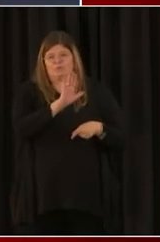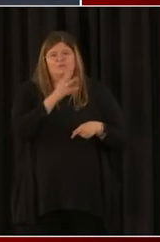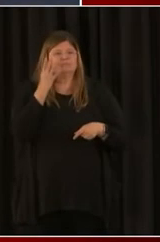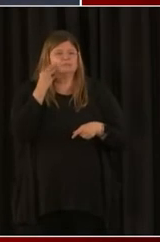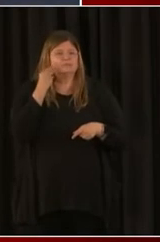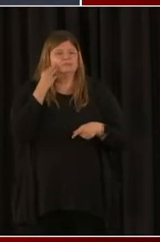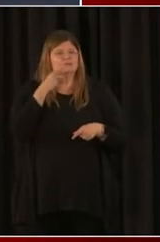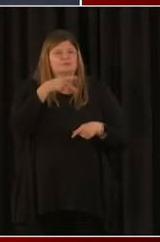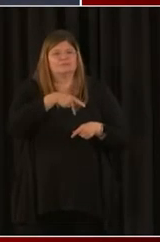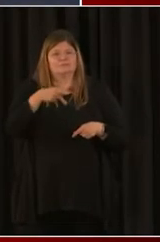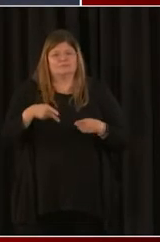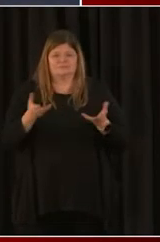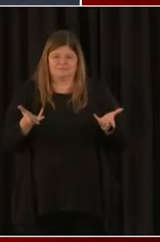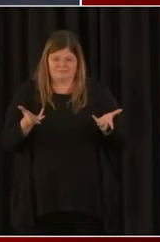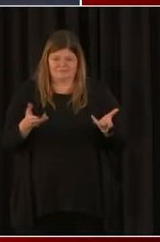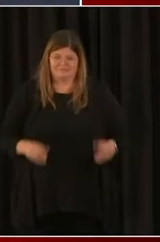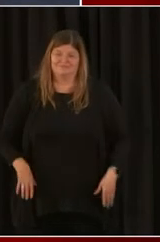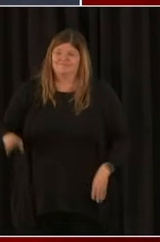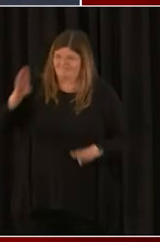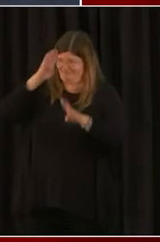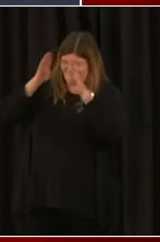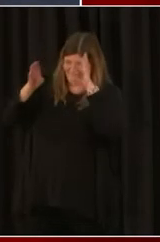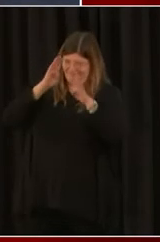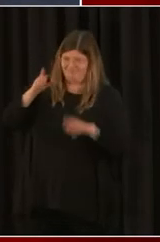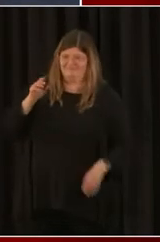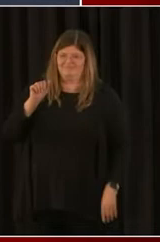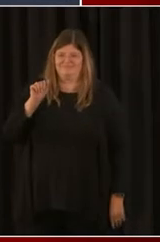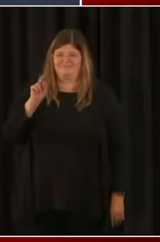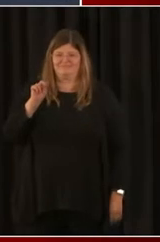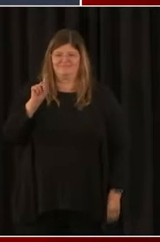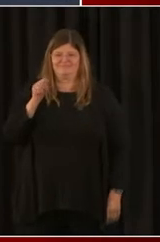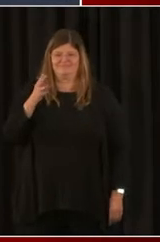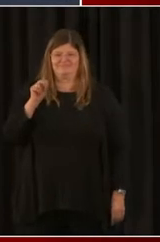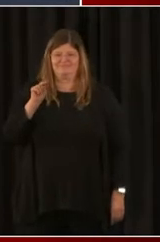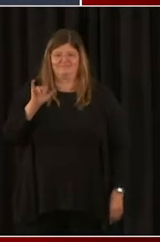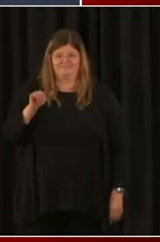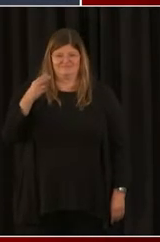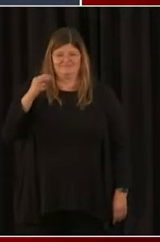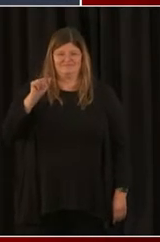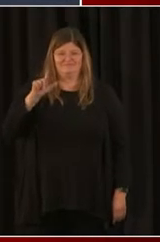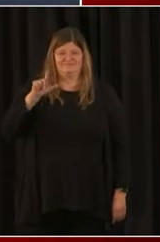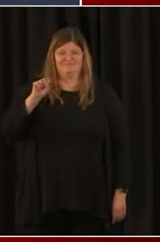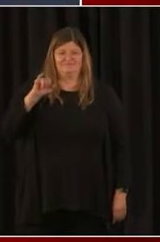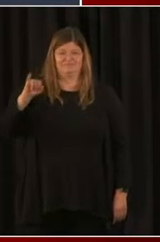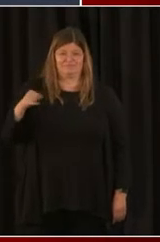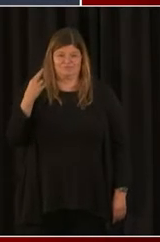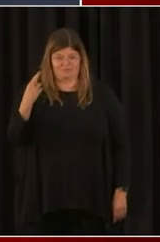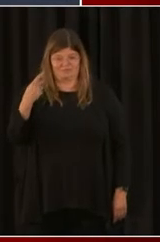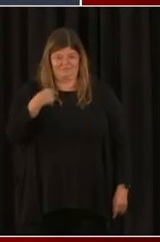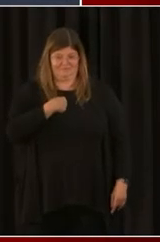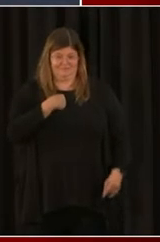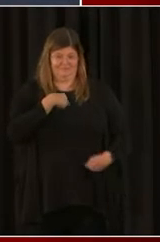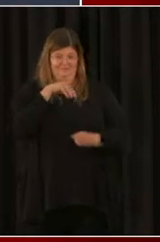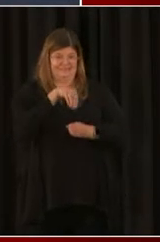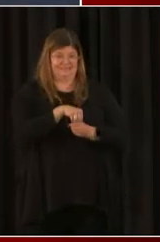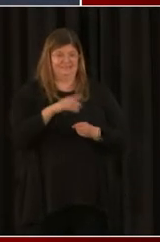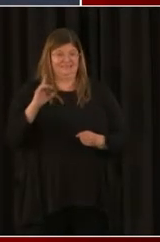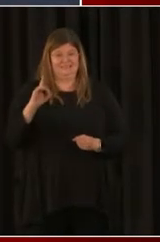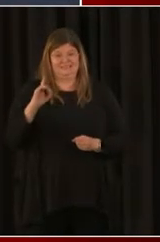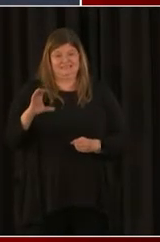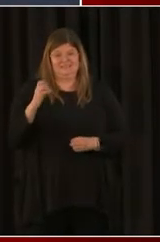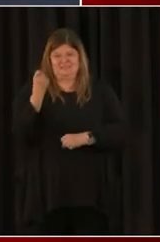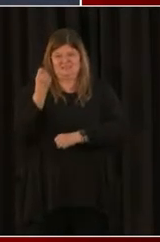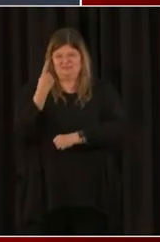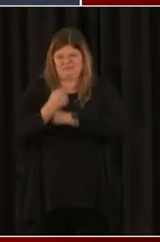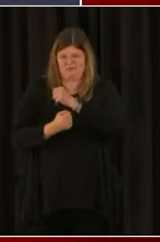am Anthony Hales, Jr. I've been here in the district about 11 years now, formerly working in the federal government and